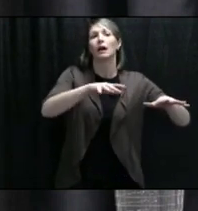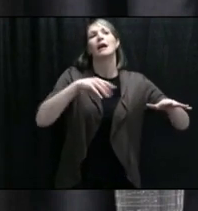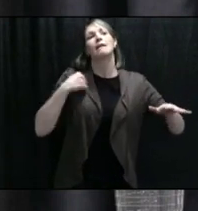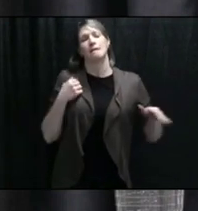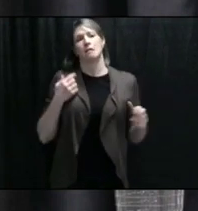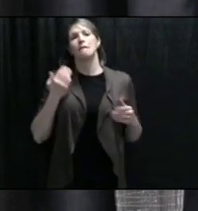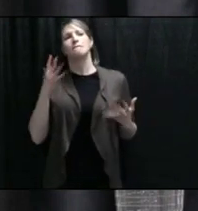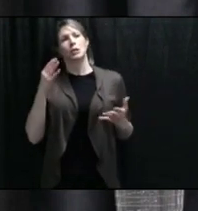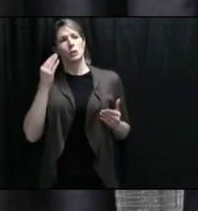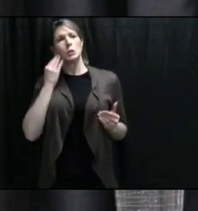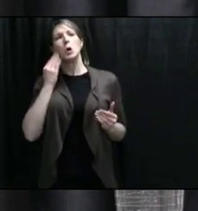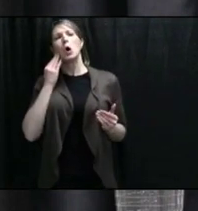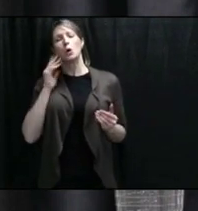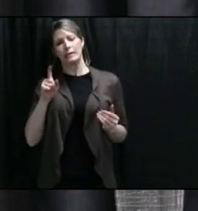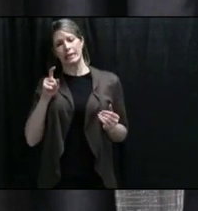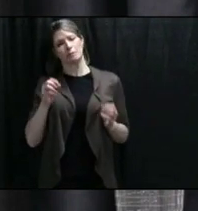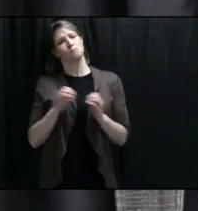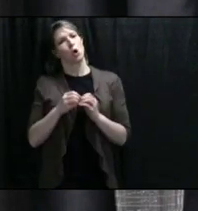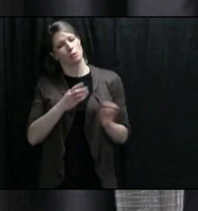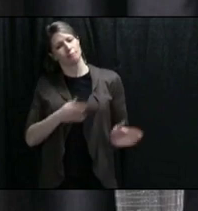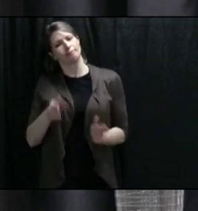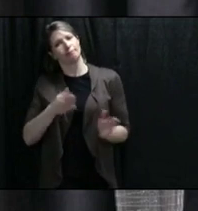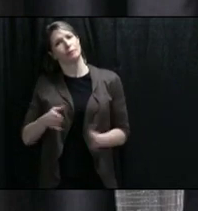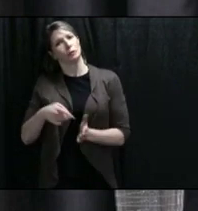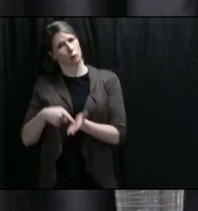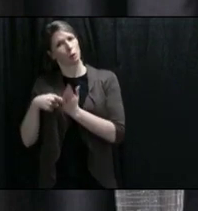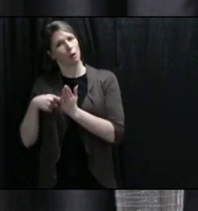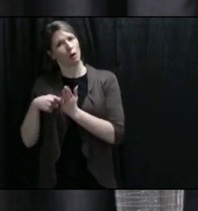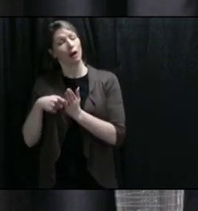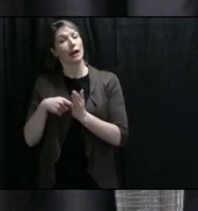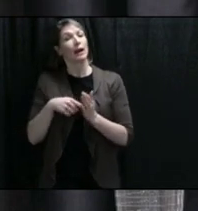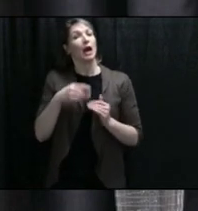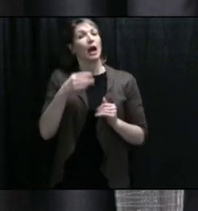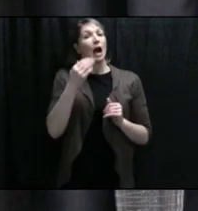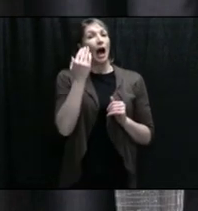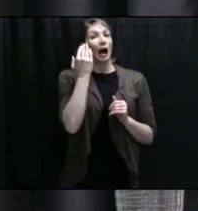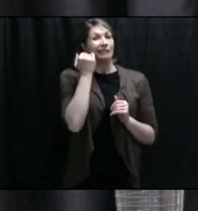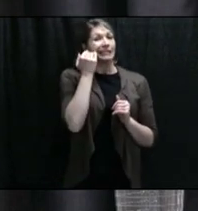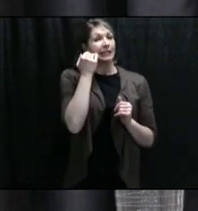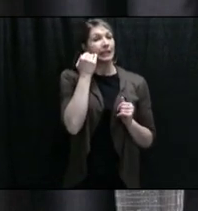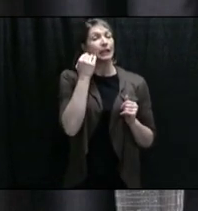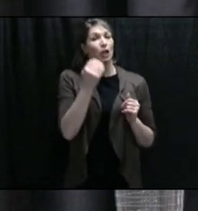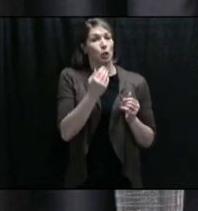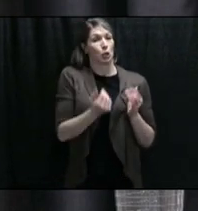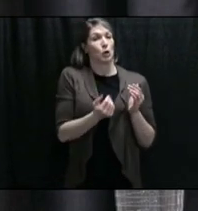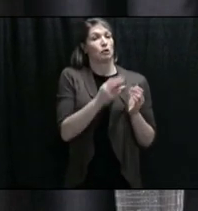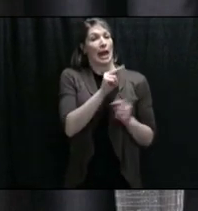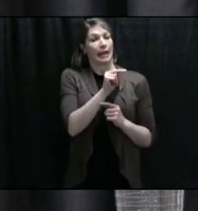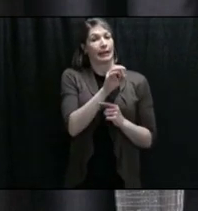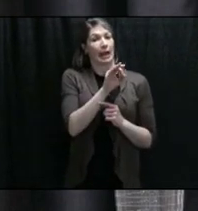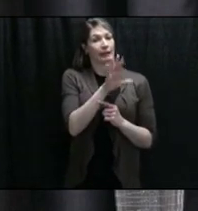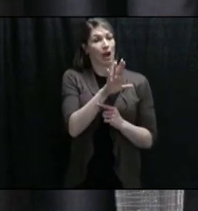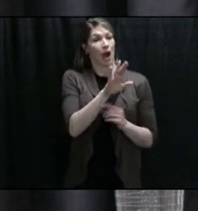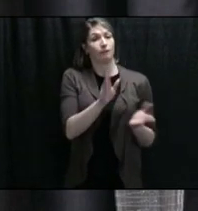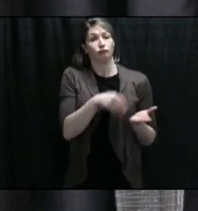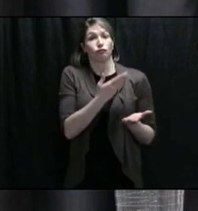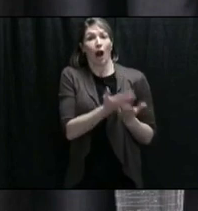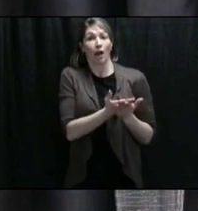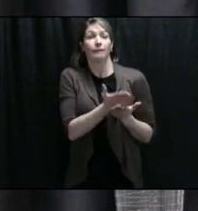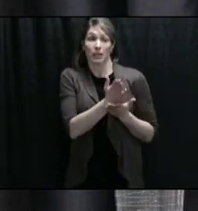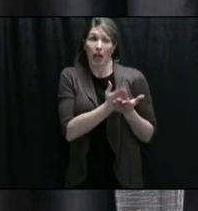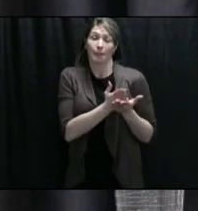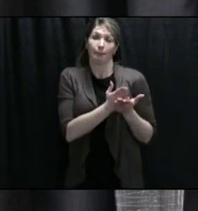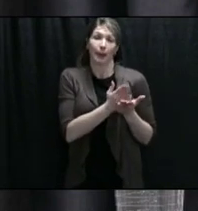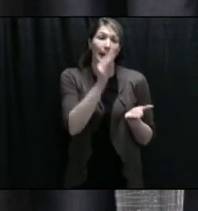deliveries of masks. Currently, N95 masks at our current what we